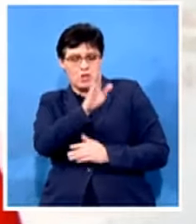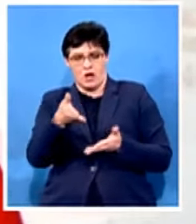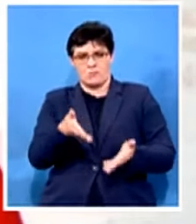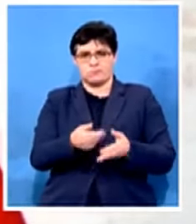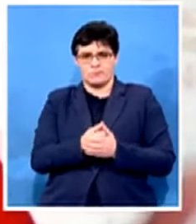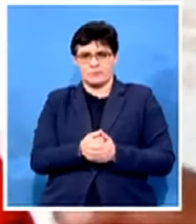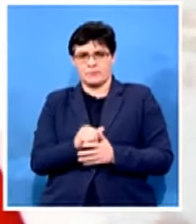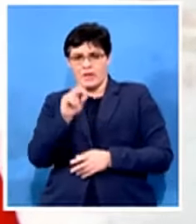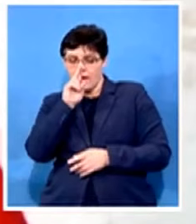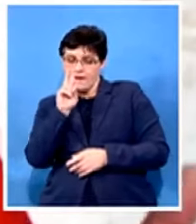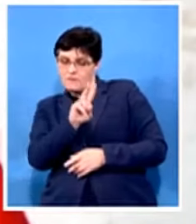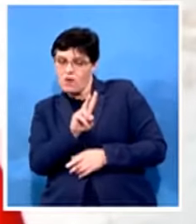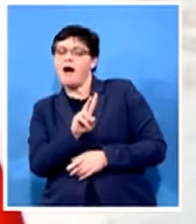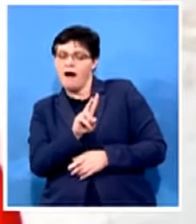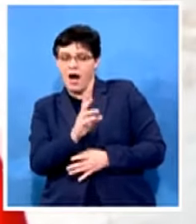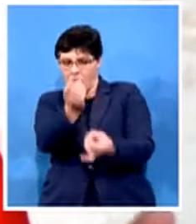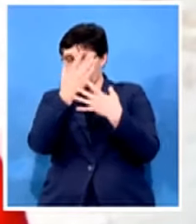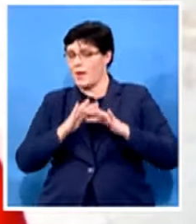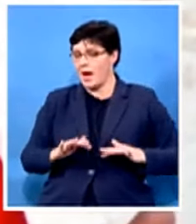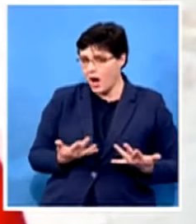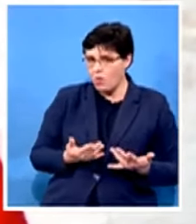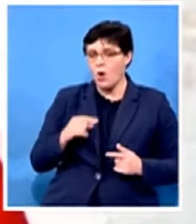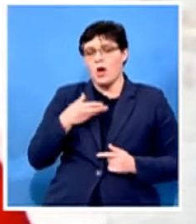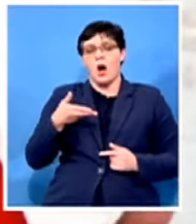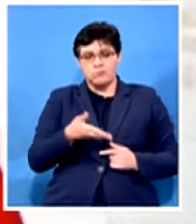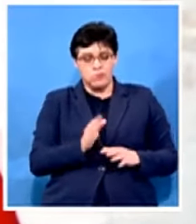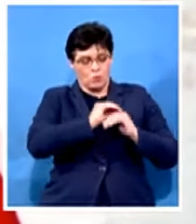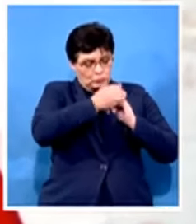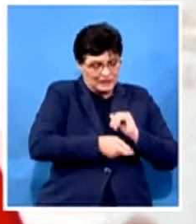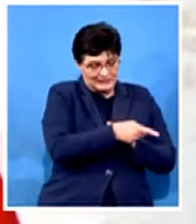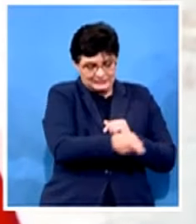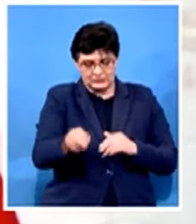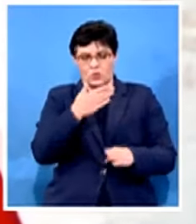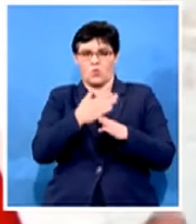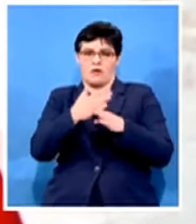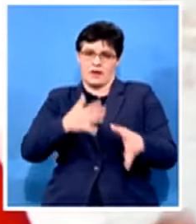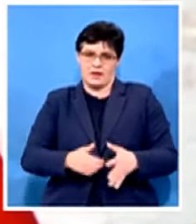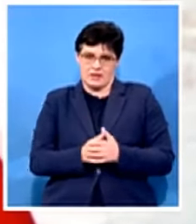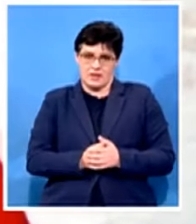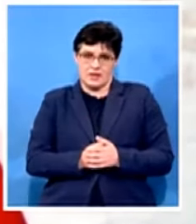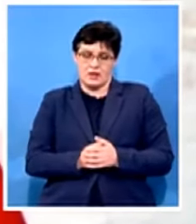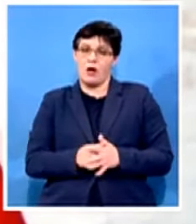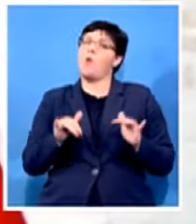we exist to protect workers and will not wait until workers are in trouble for us to act